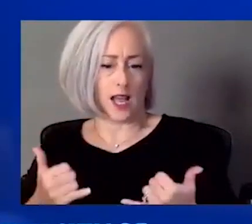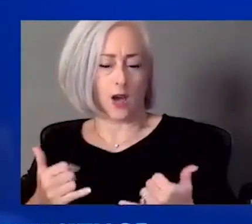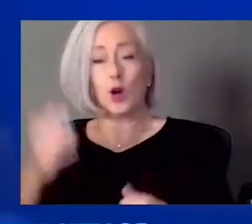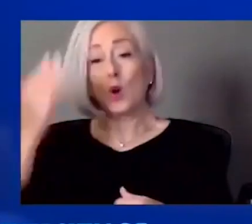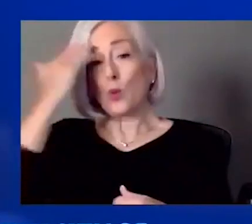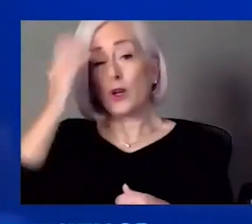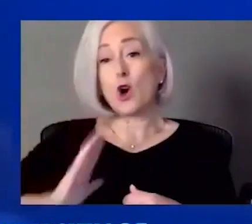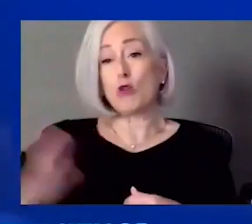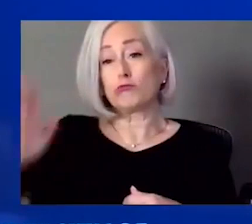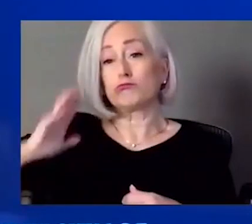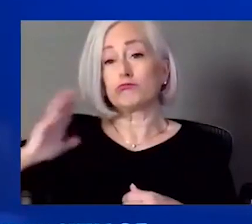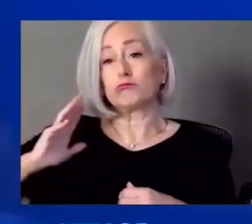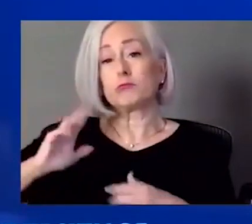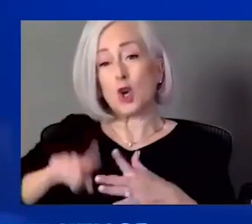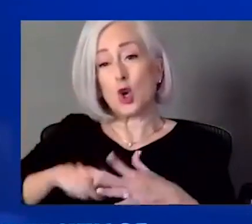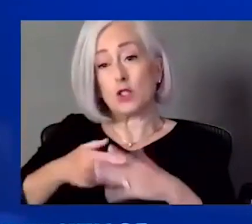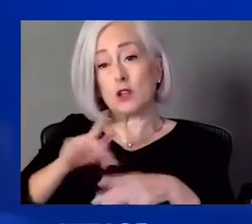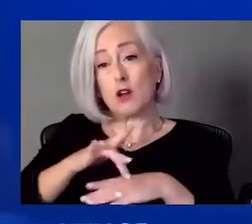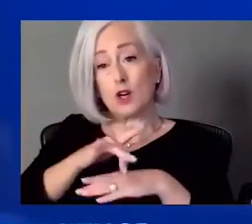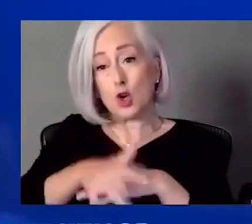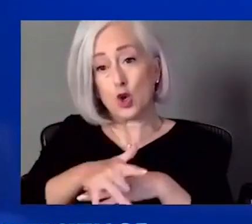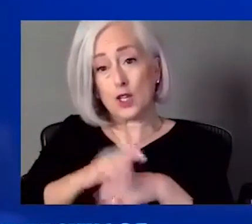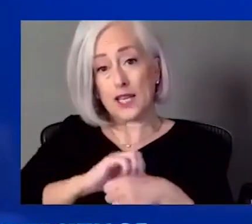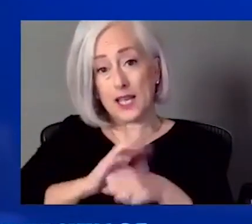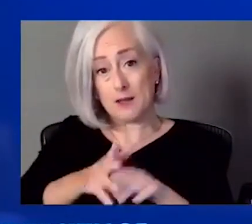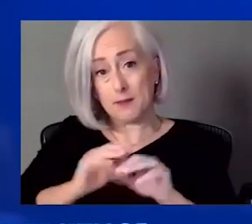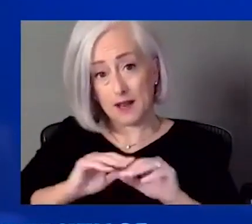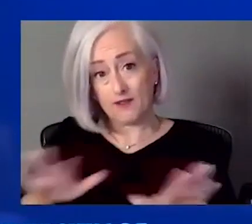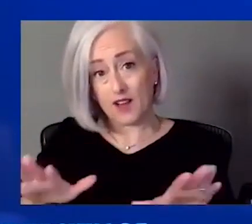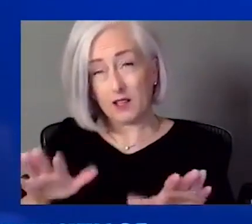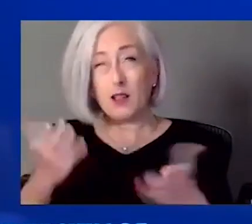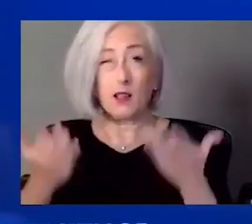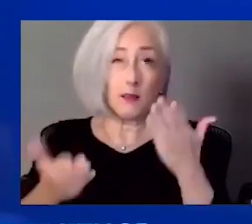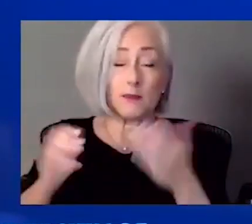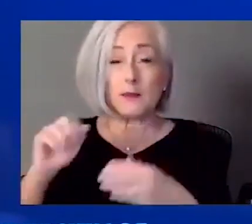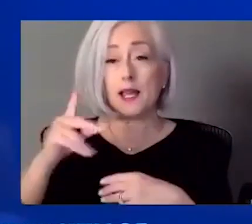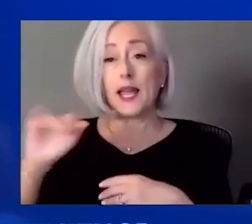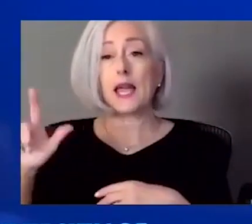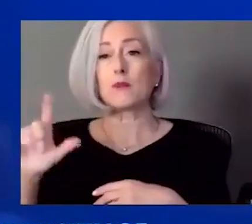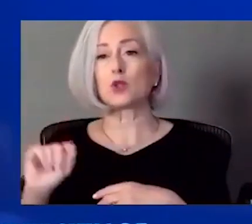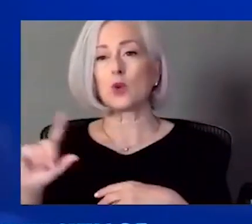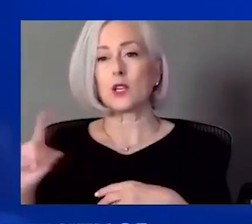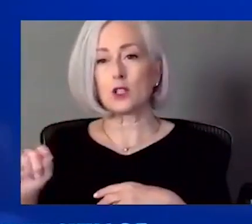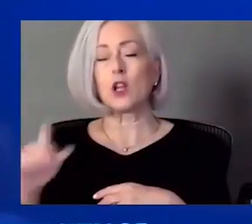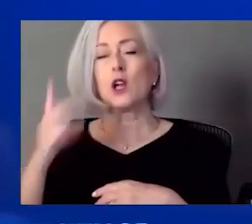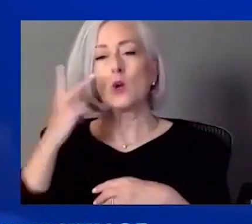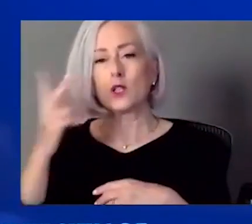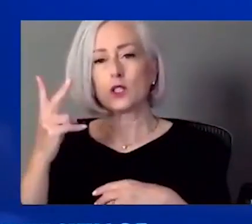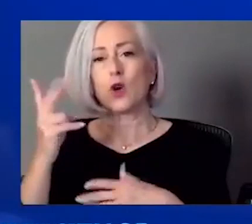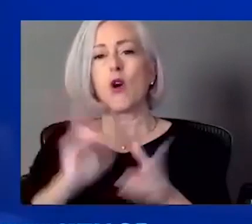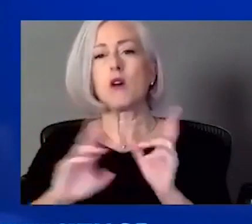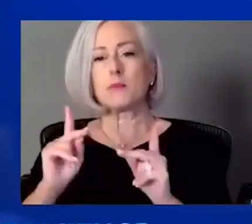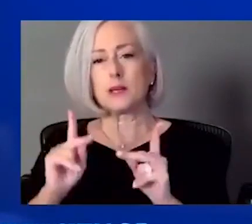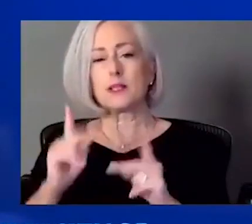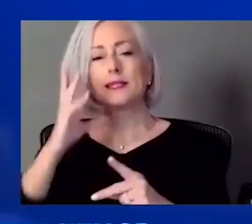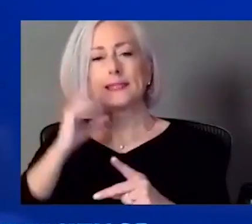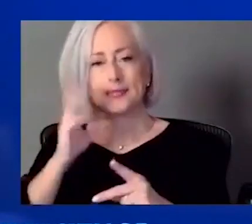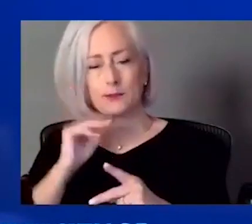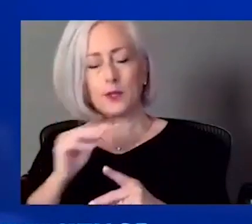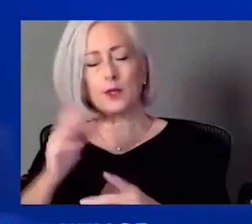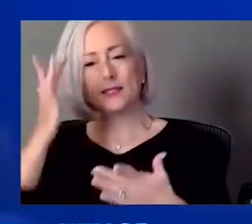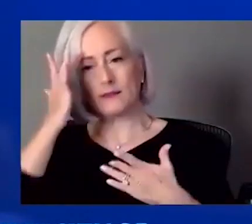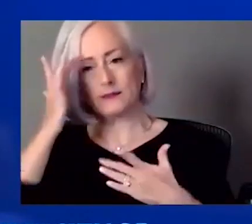I think maybe as of April 2020, we first started seeing those reports of long haul COVID. So hopefully now coming up with the